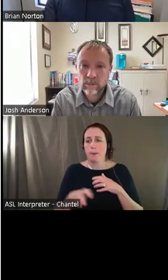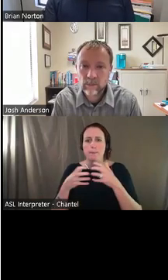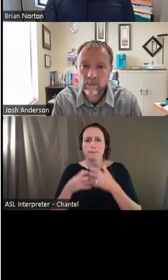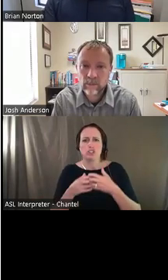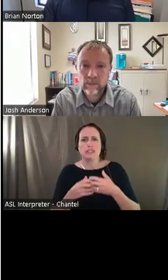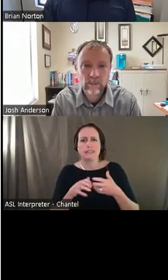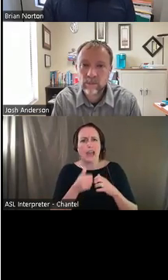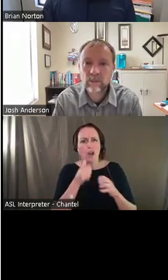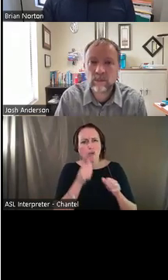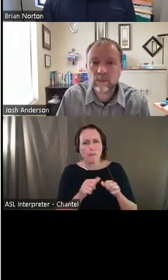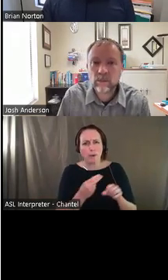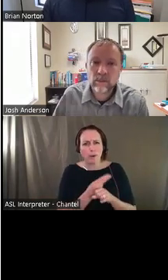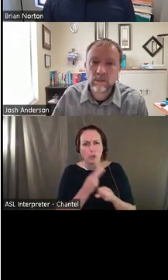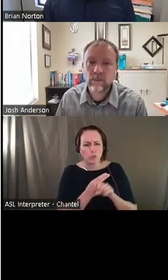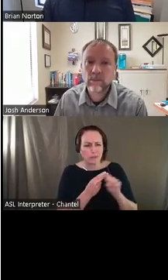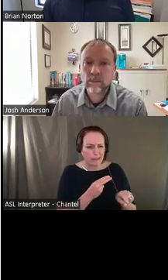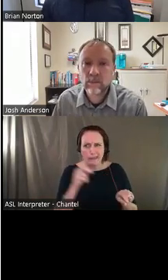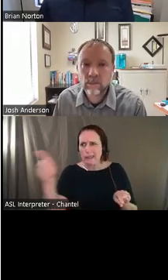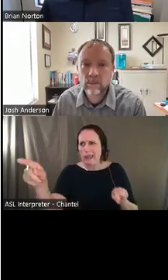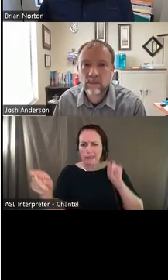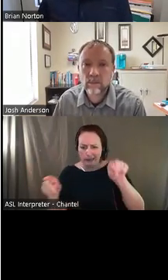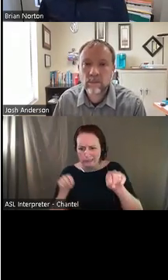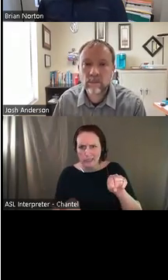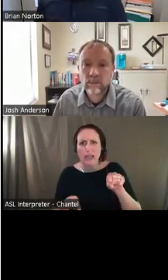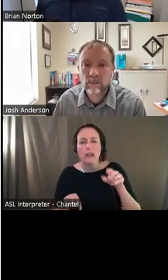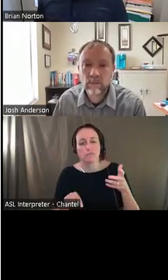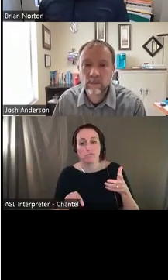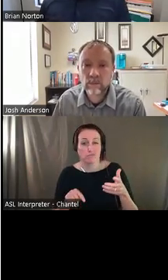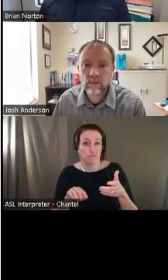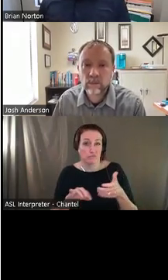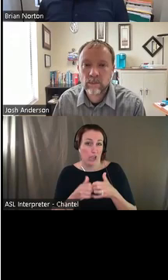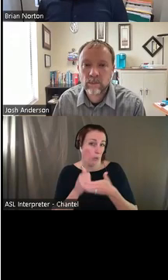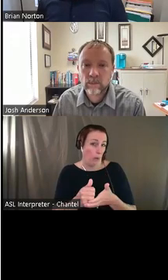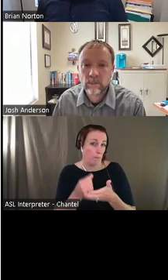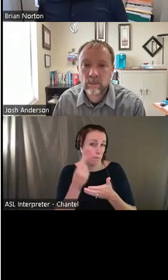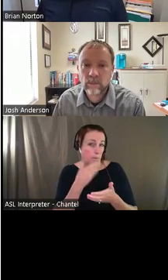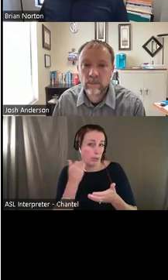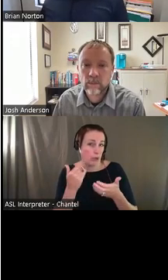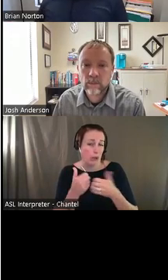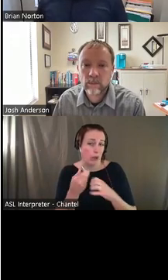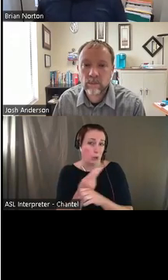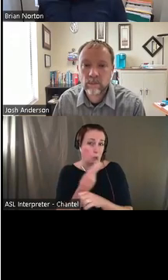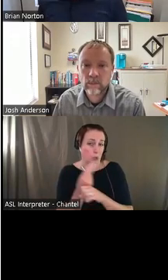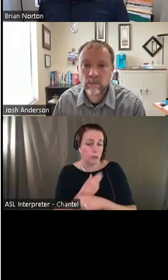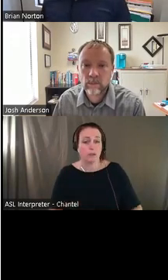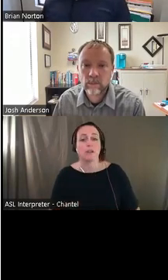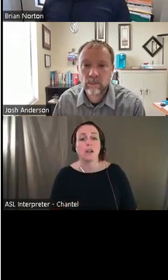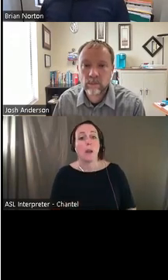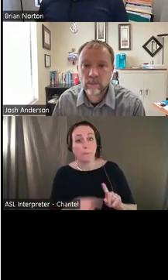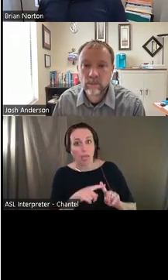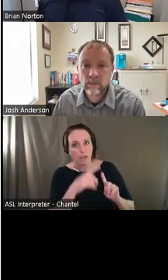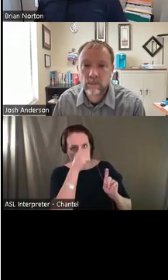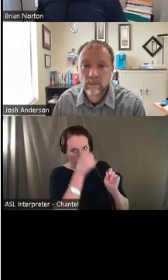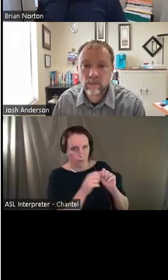or for them to clearly understand how to use those, those machines as they move from one thing to the next and to keep customer orders,